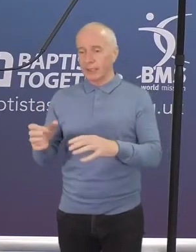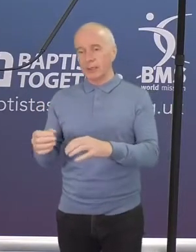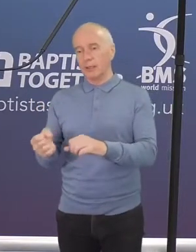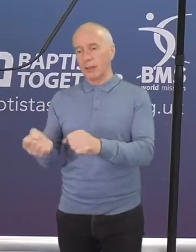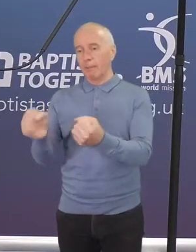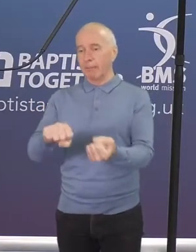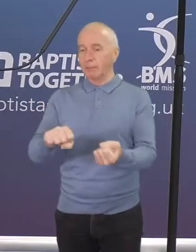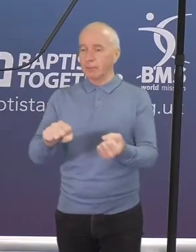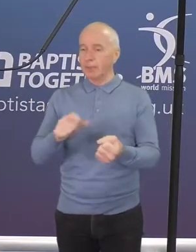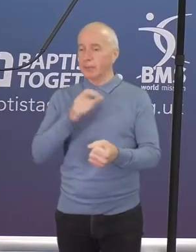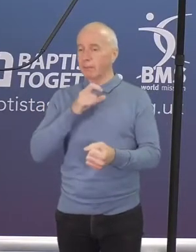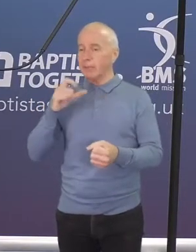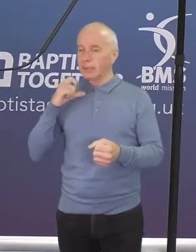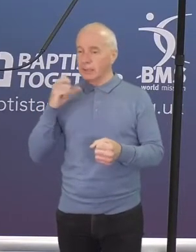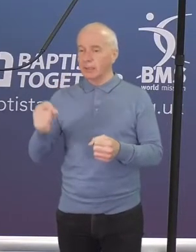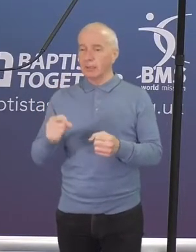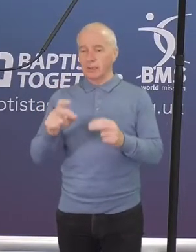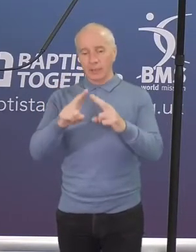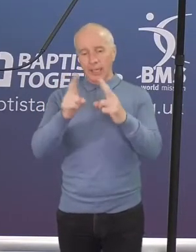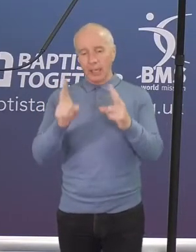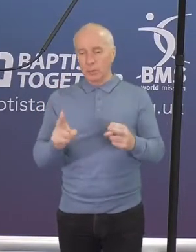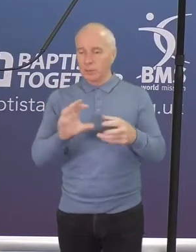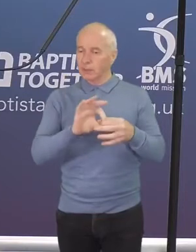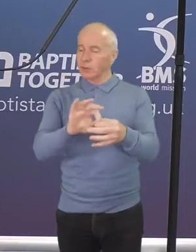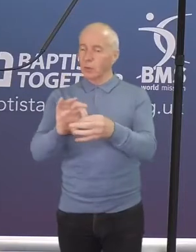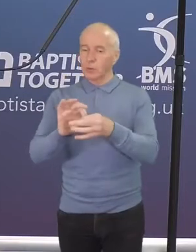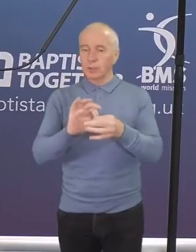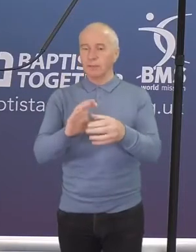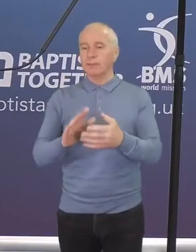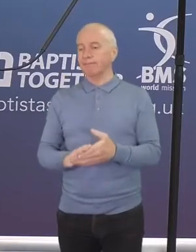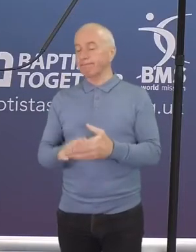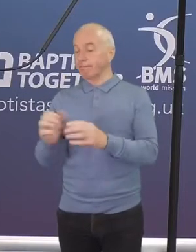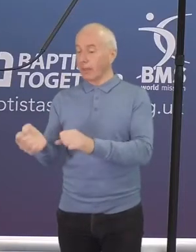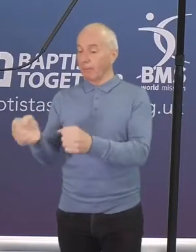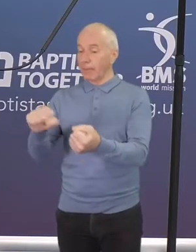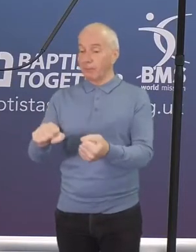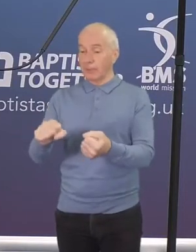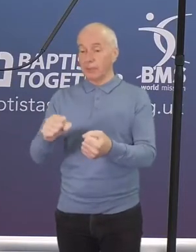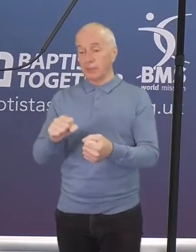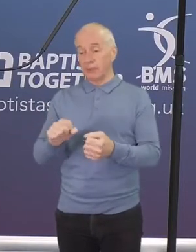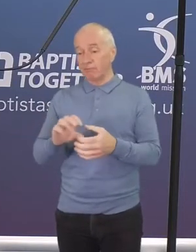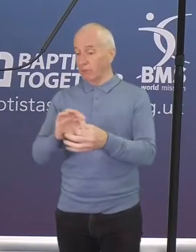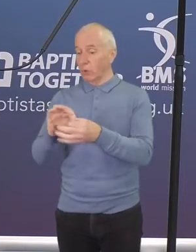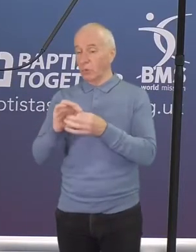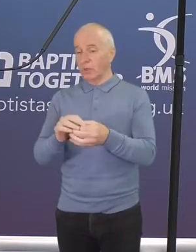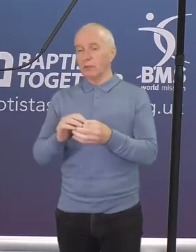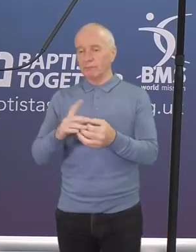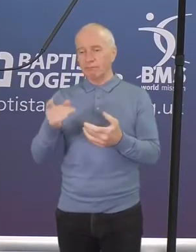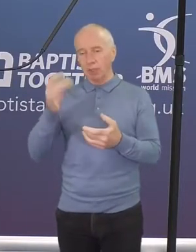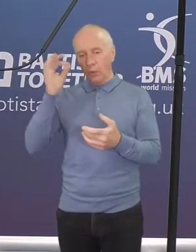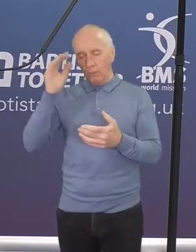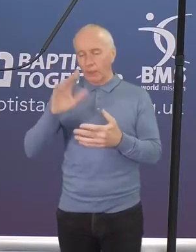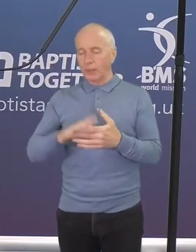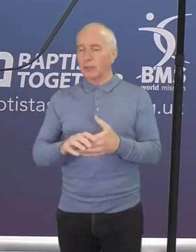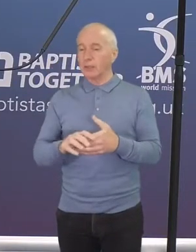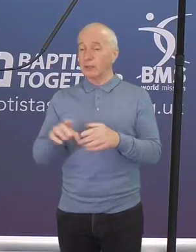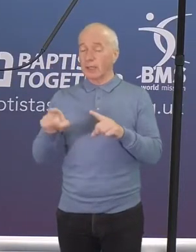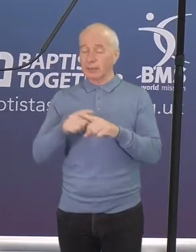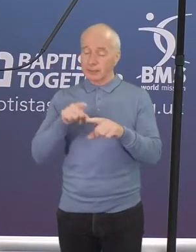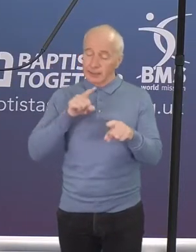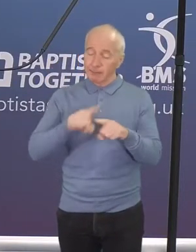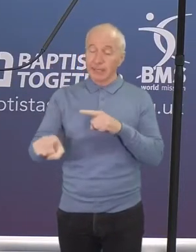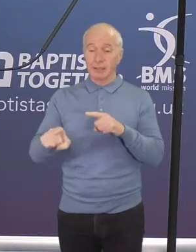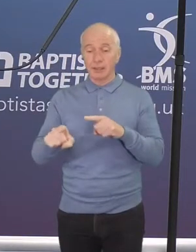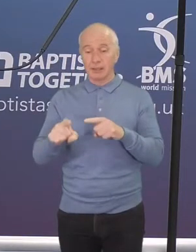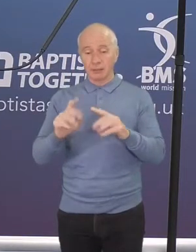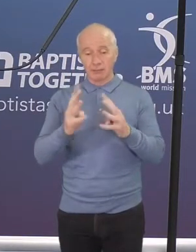ministers housing organization, the Baptist Union Corporation and indeed the specialist teams who are based